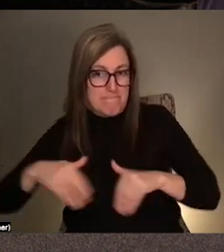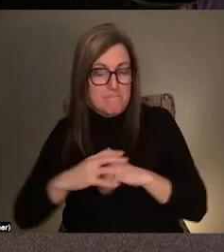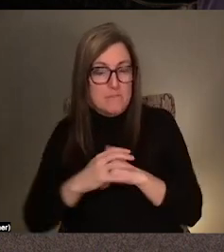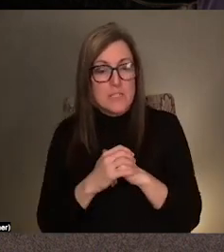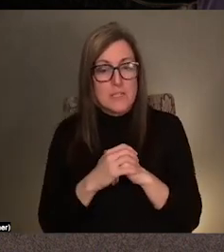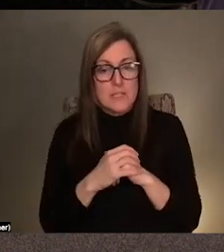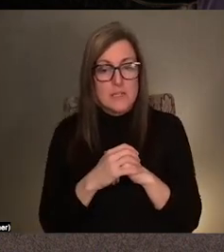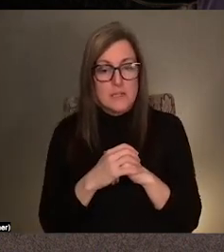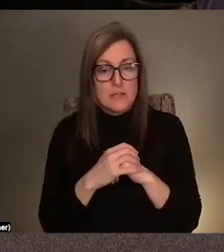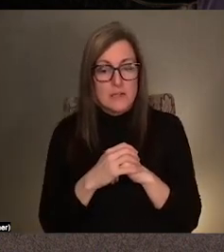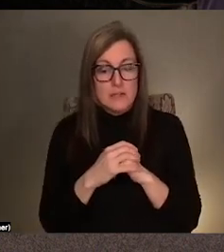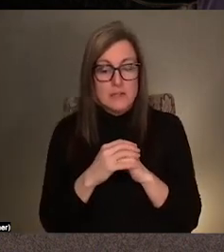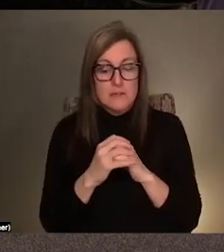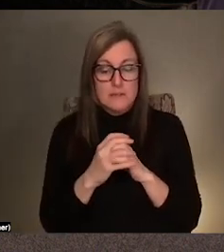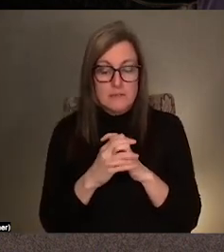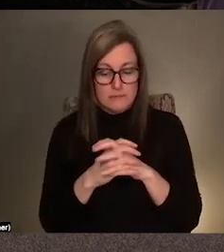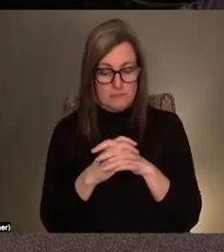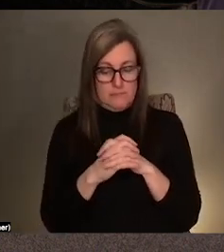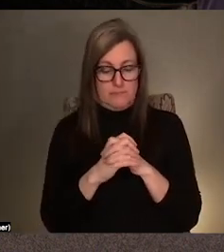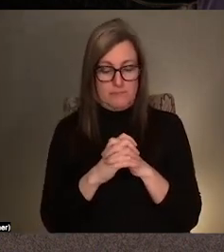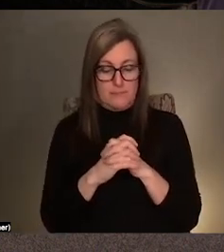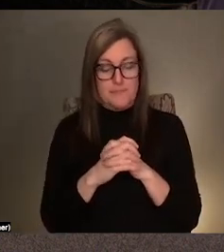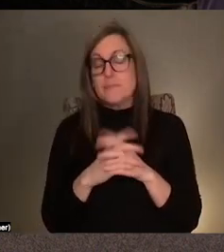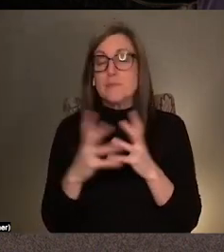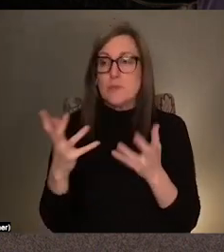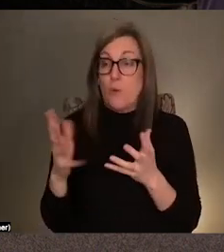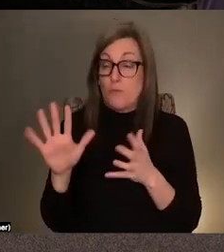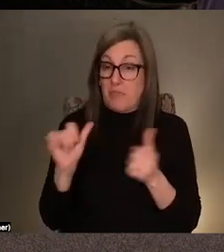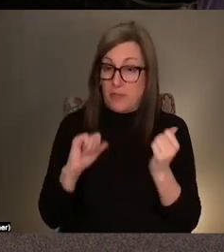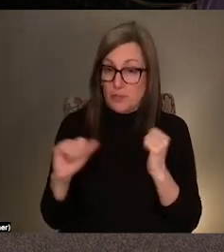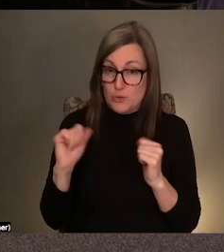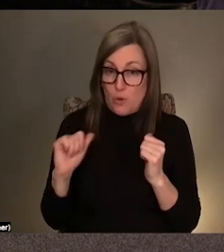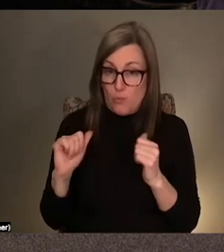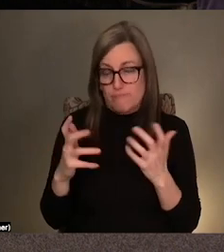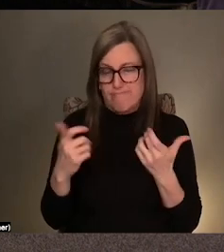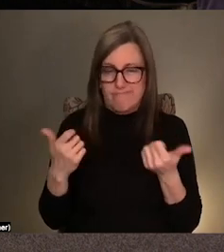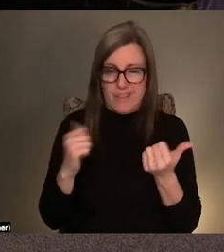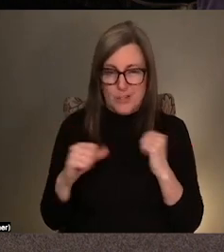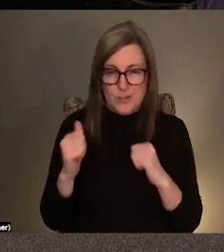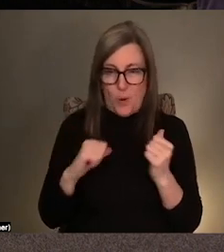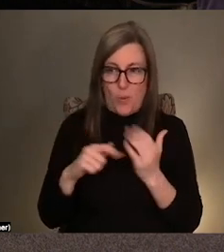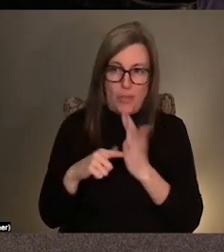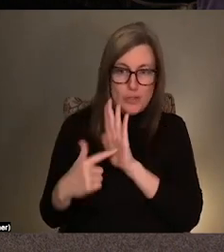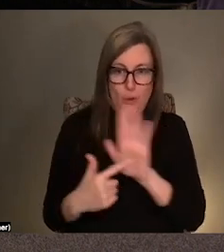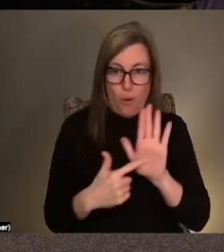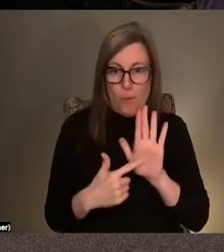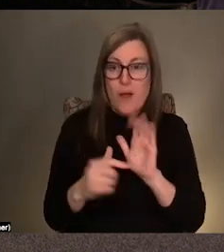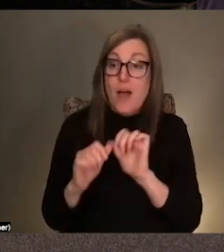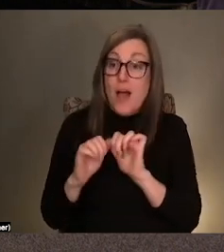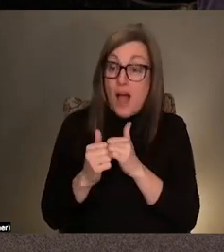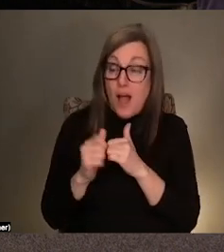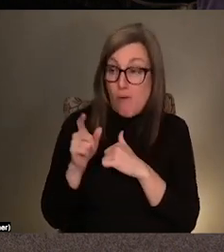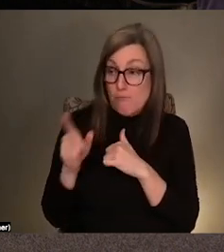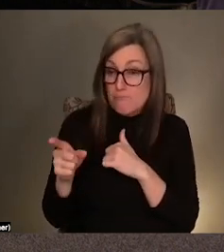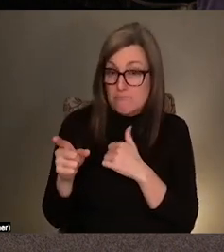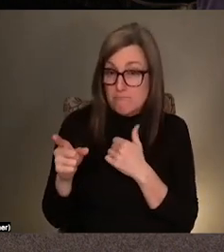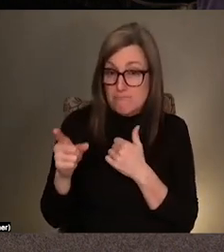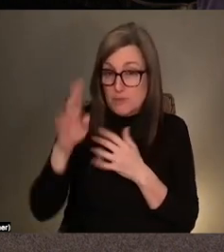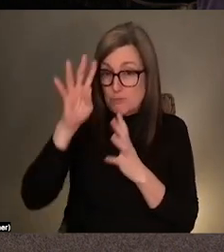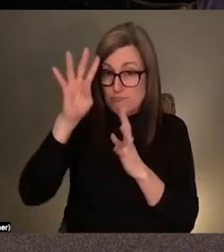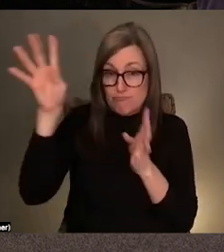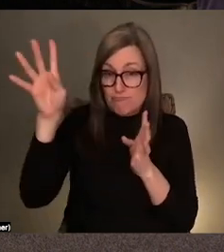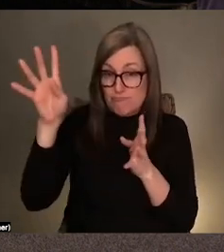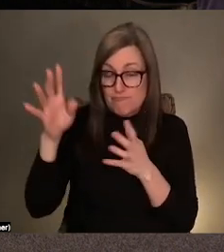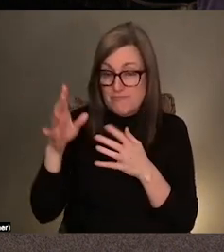by talking about how this show came about and specifically how you responded to the invitation